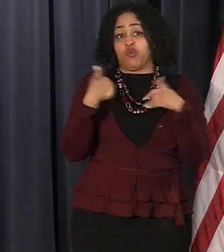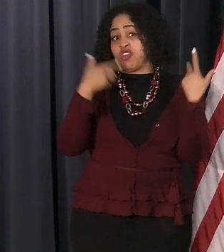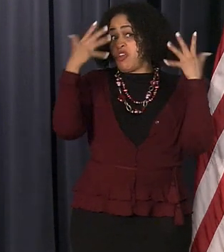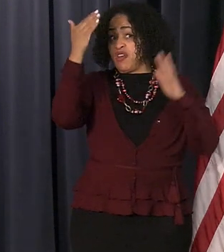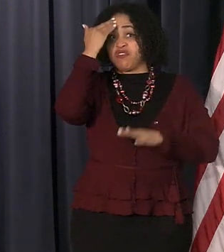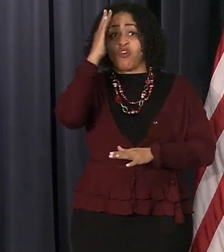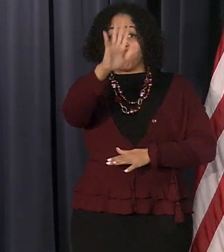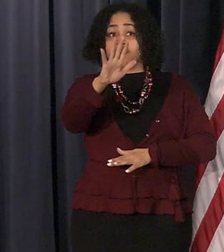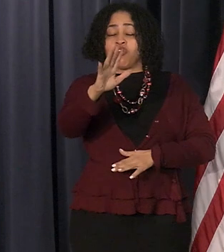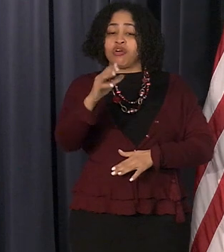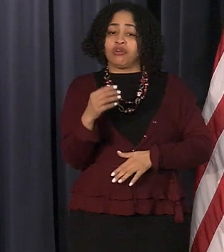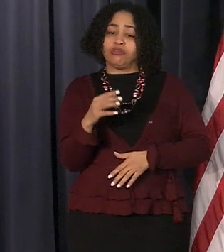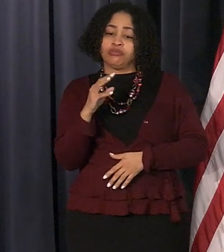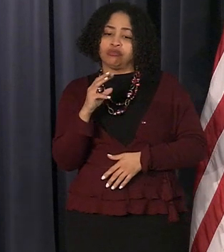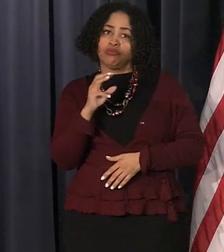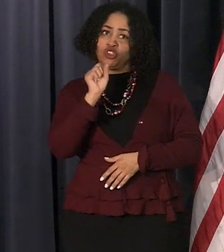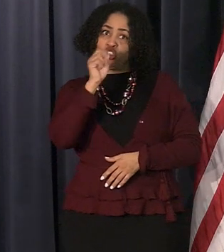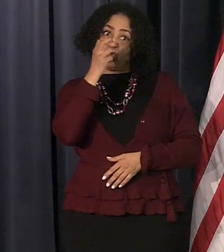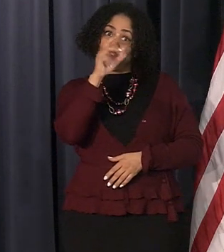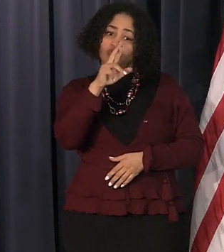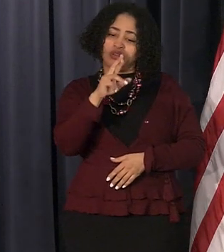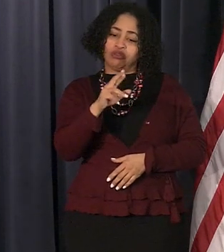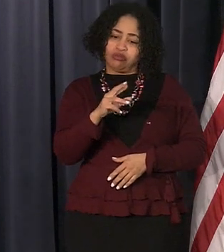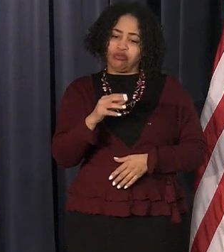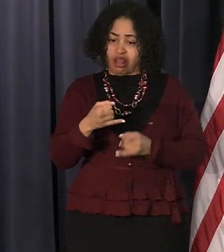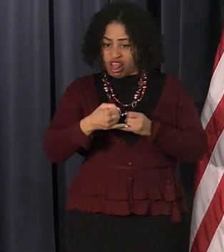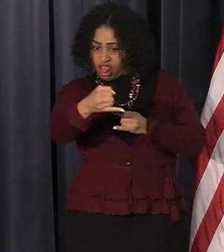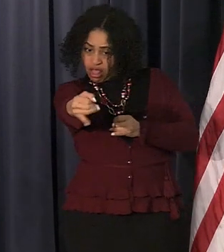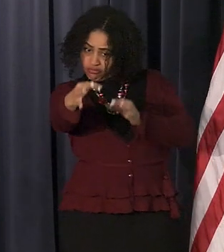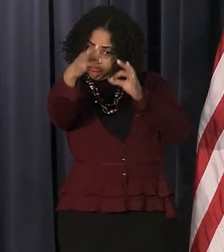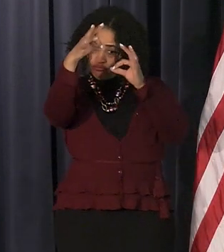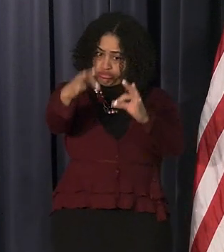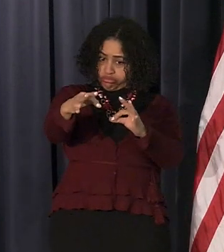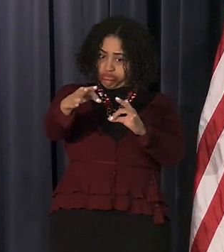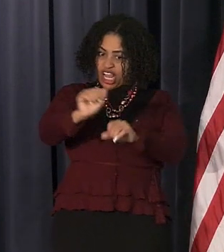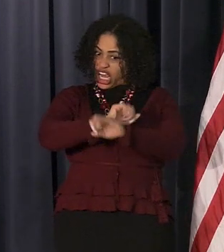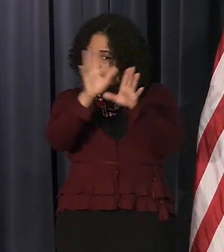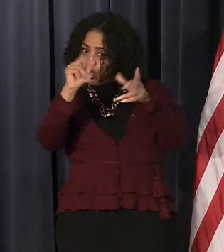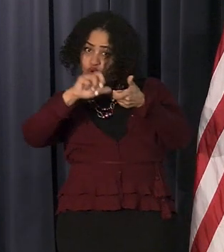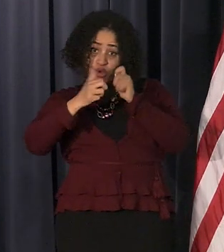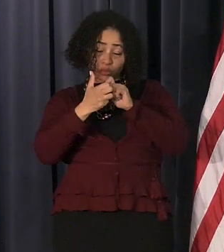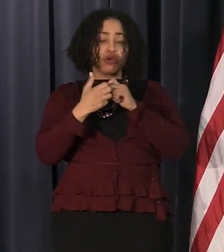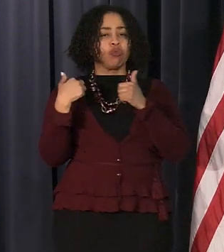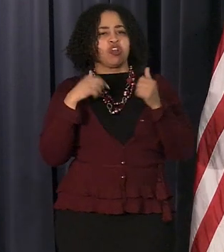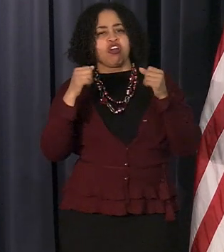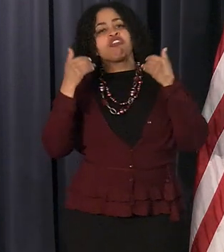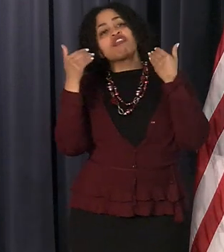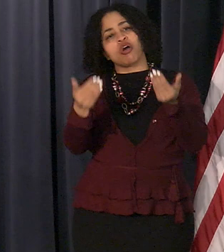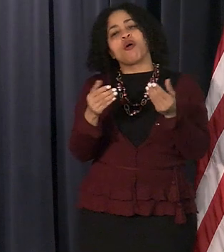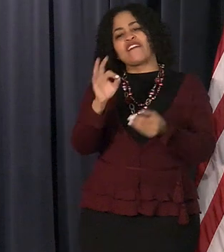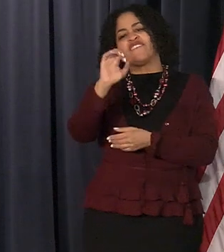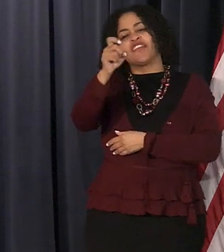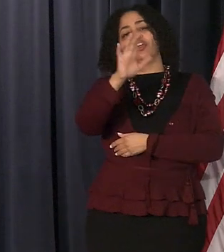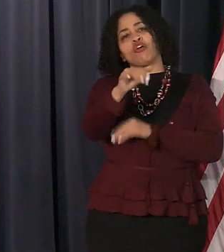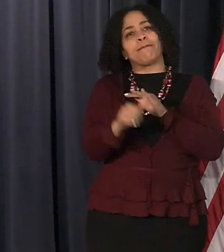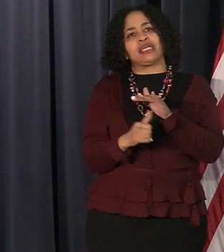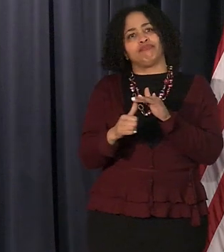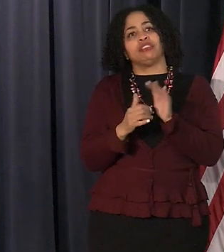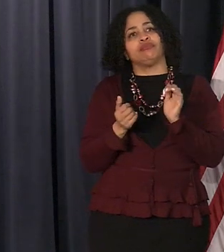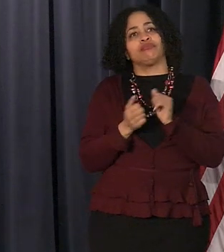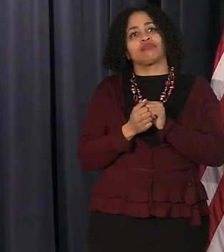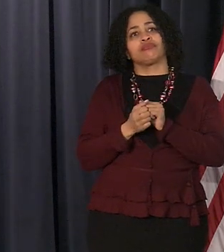that your sewer line coming from the house is solid and clear then we know we can go ahead and fix the basement